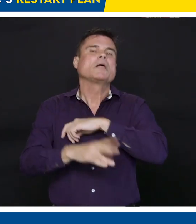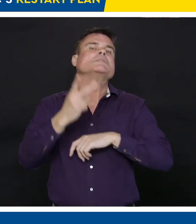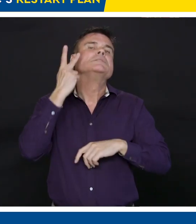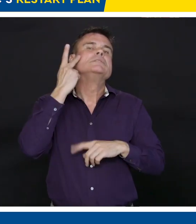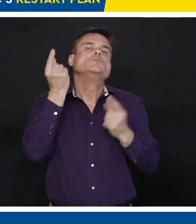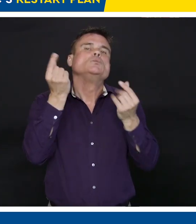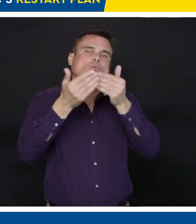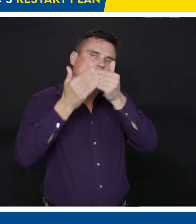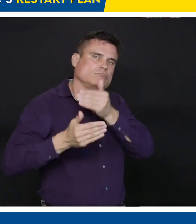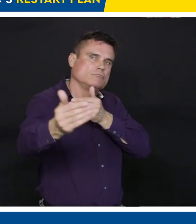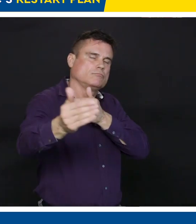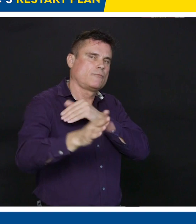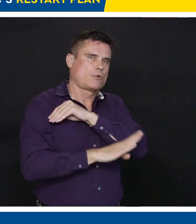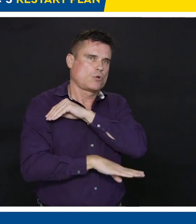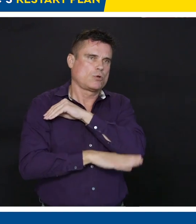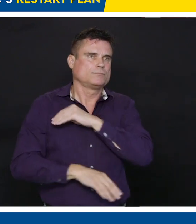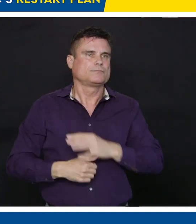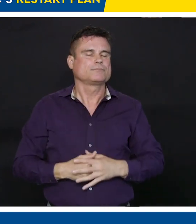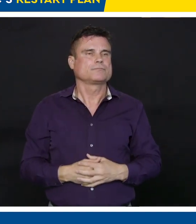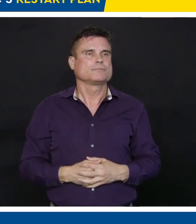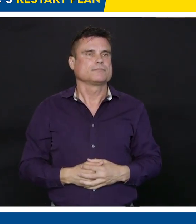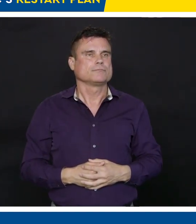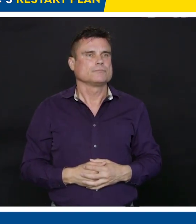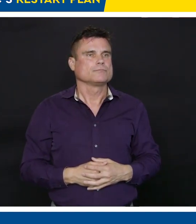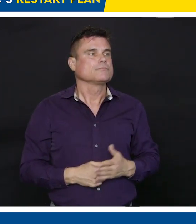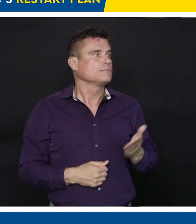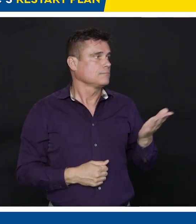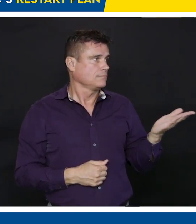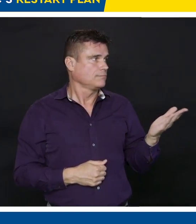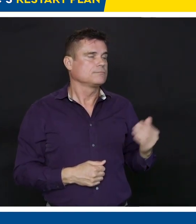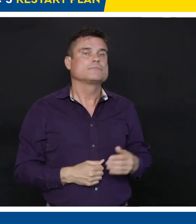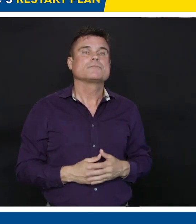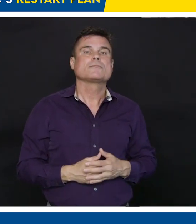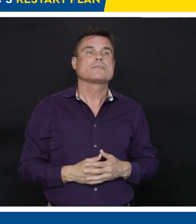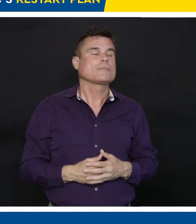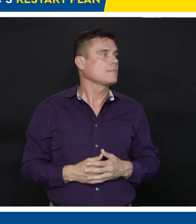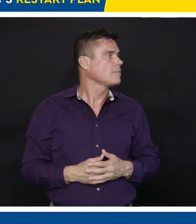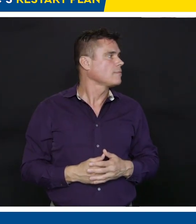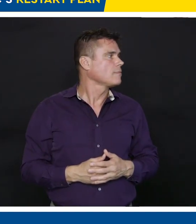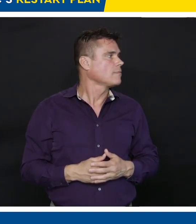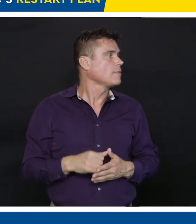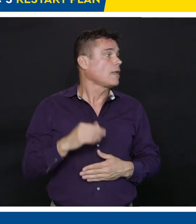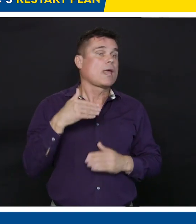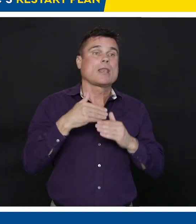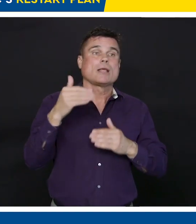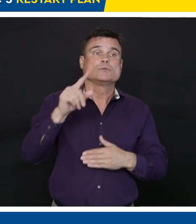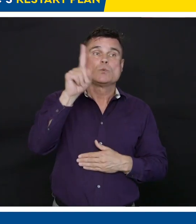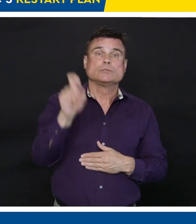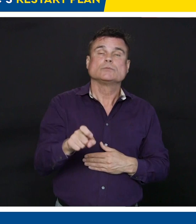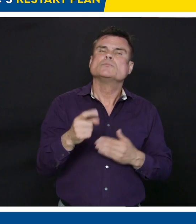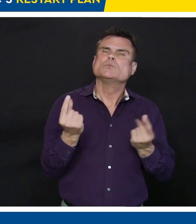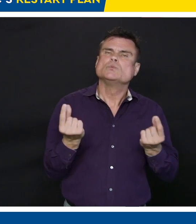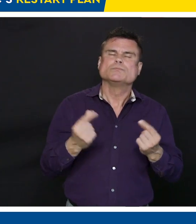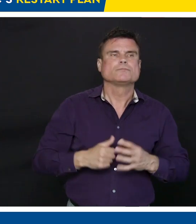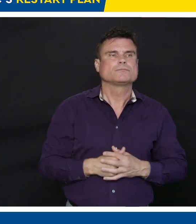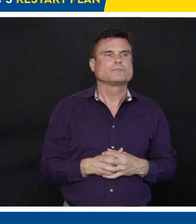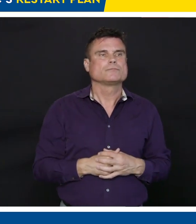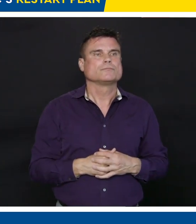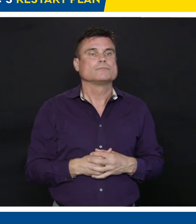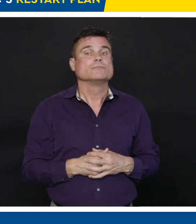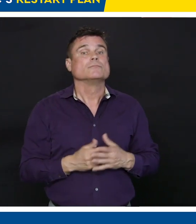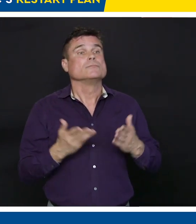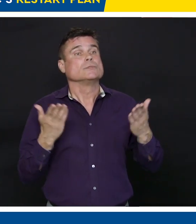Oh, hi, Premier. Thank you for your time. I guess I just wanted to clarify in terms of the social distancing and broadening our social